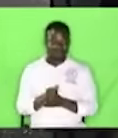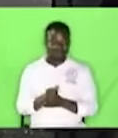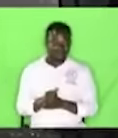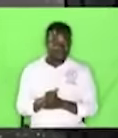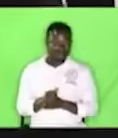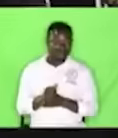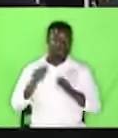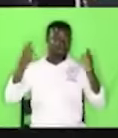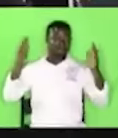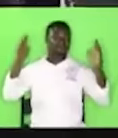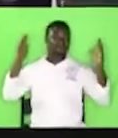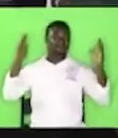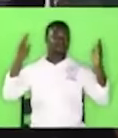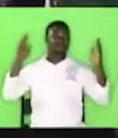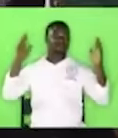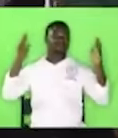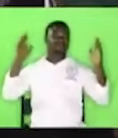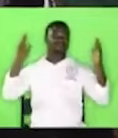they've not returned